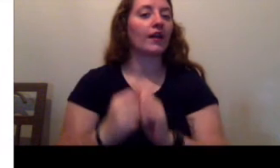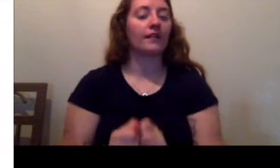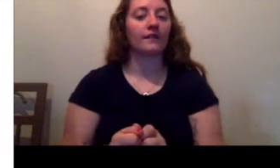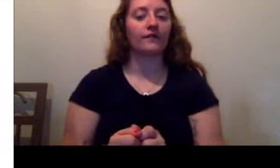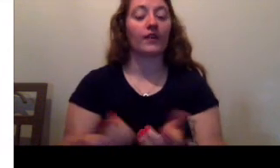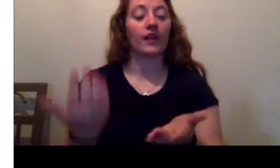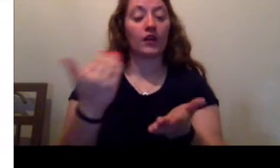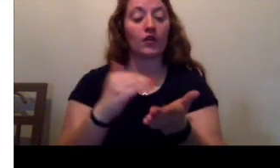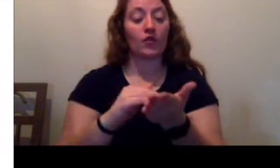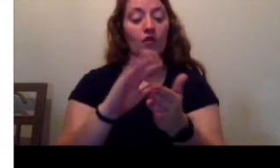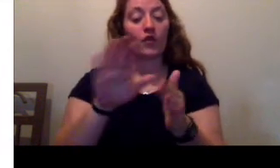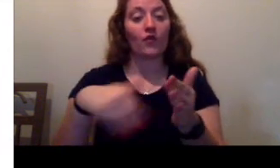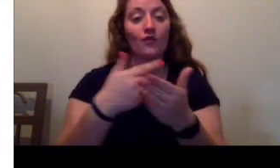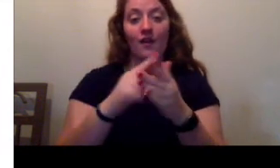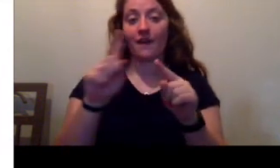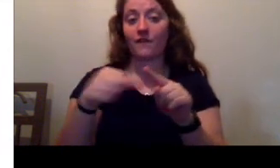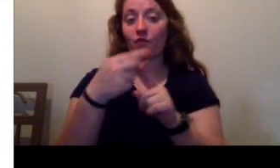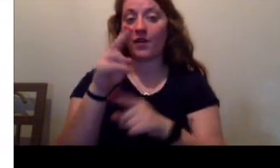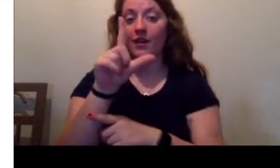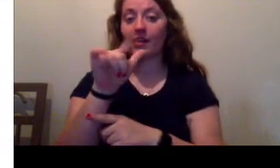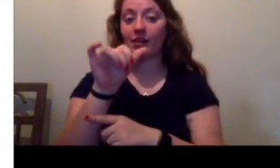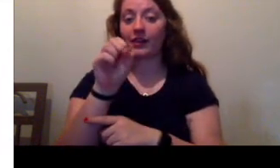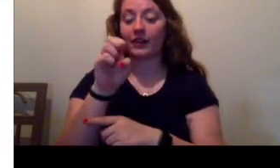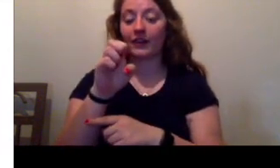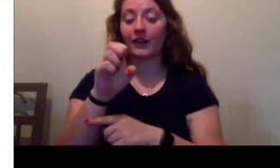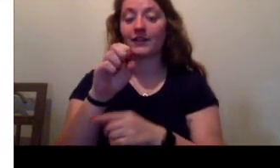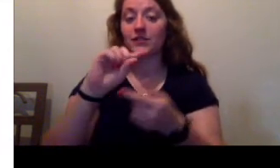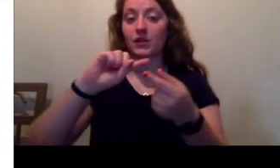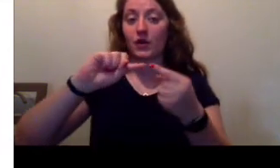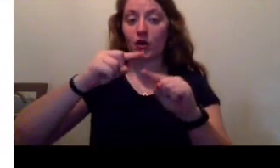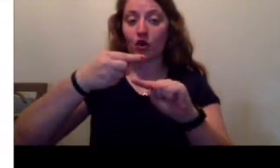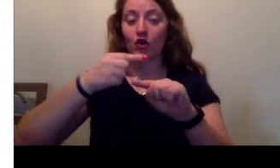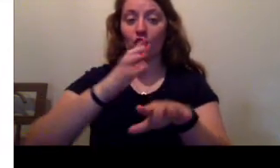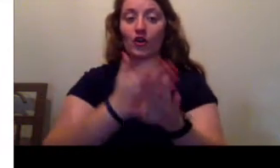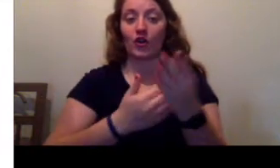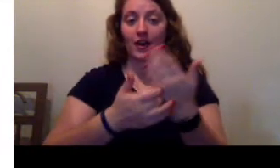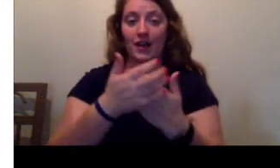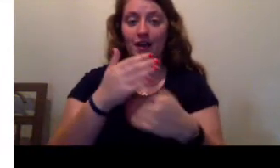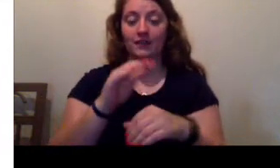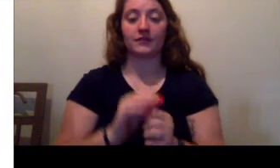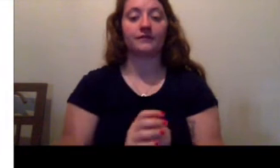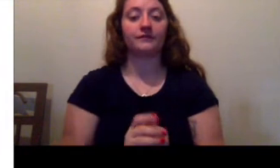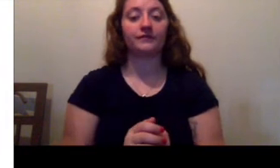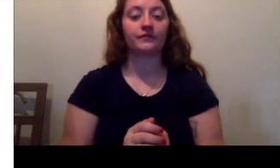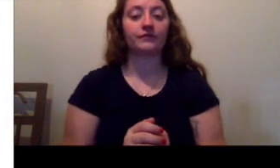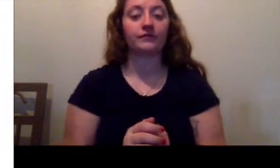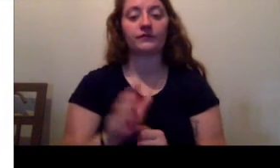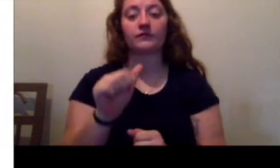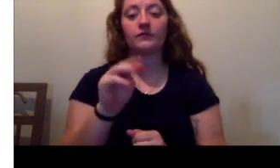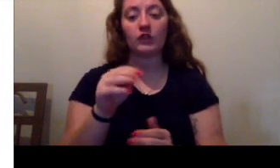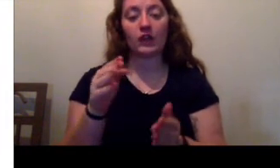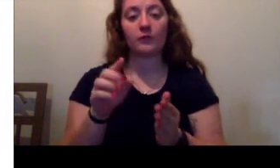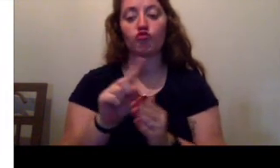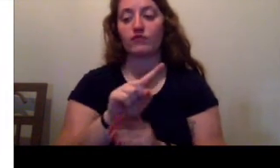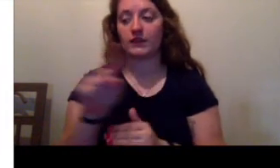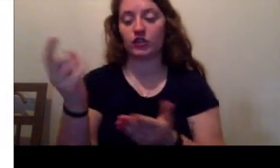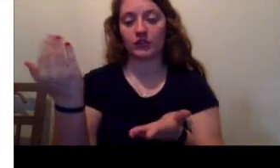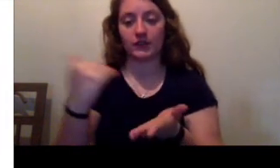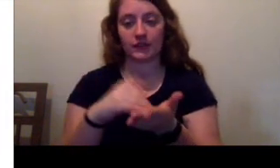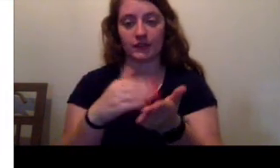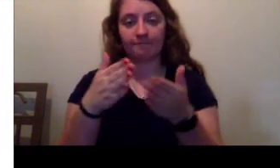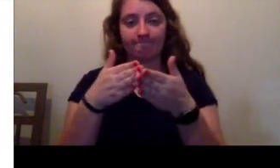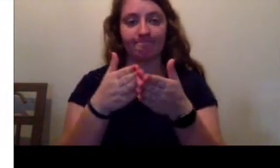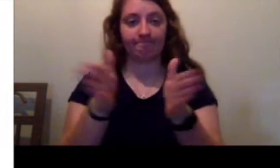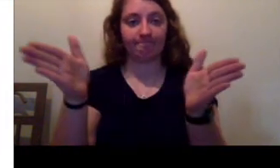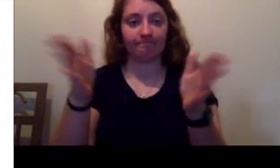when Lies had spilled hot grease cooking breakfast and burned her hand. Anne-Marie turned again as the path divided once